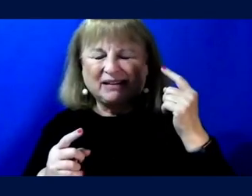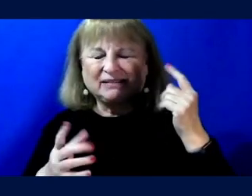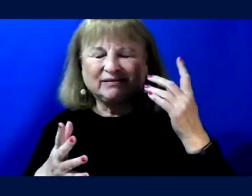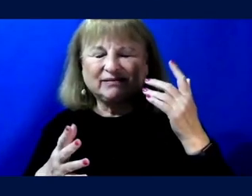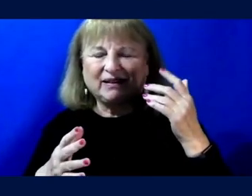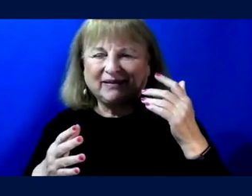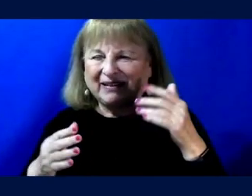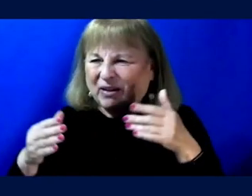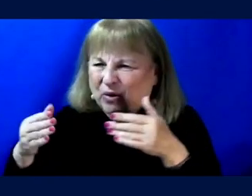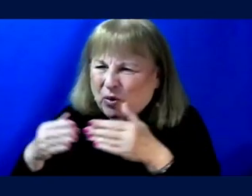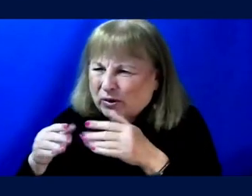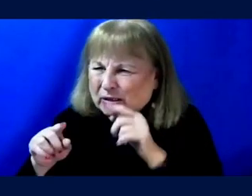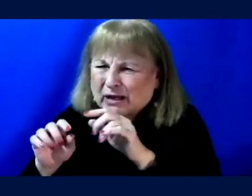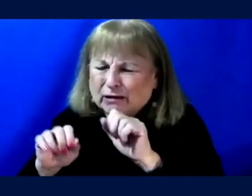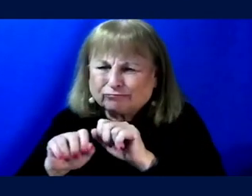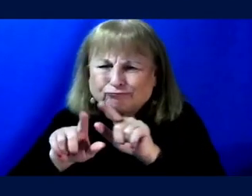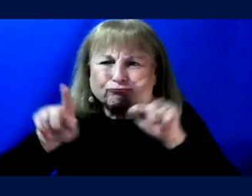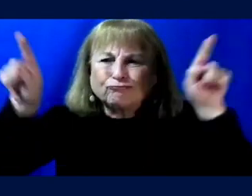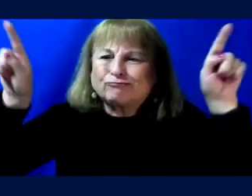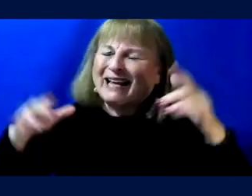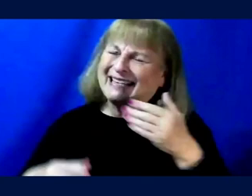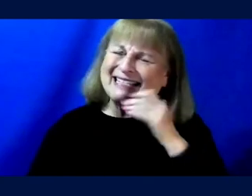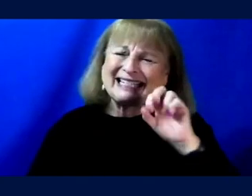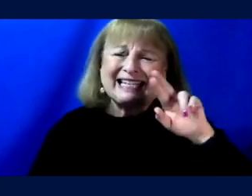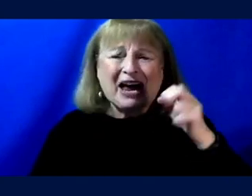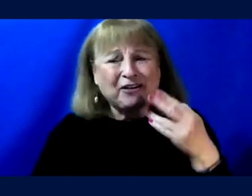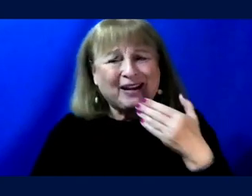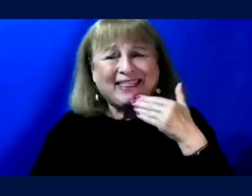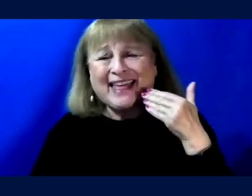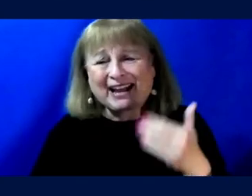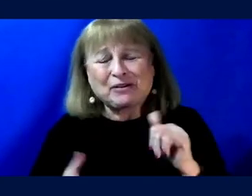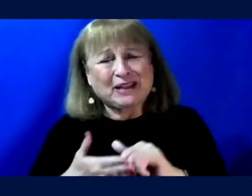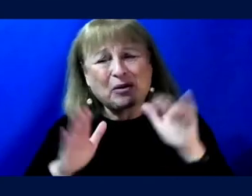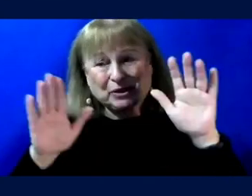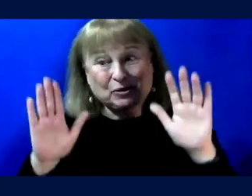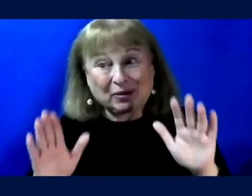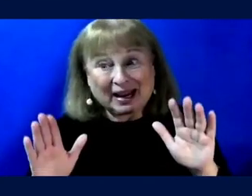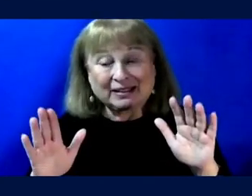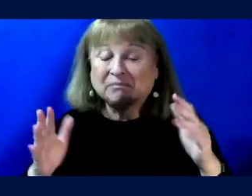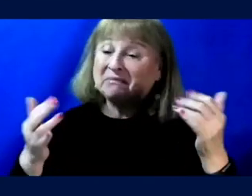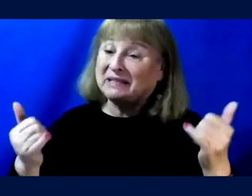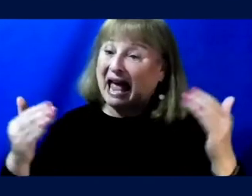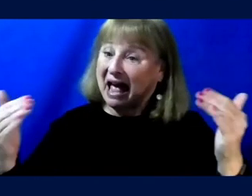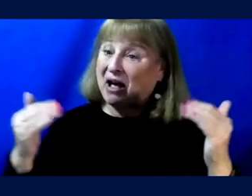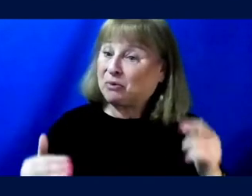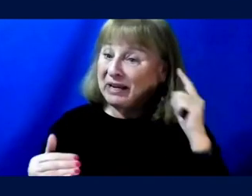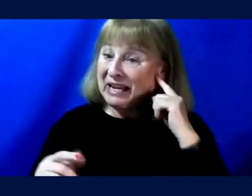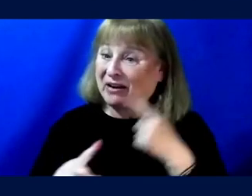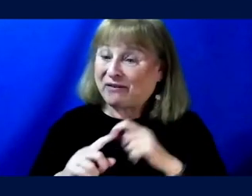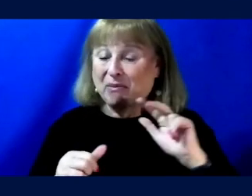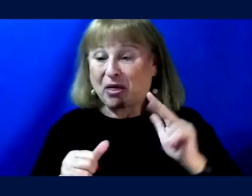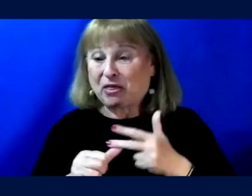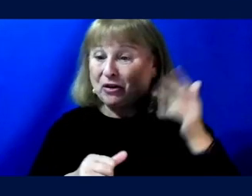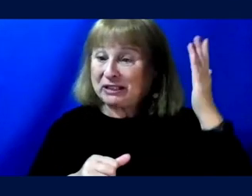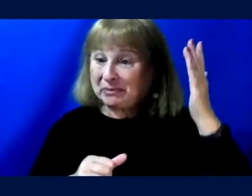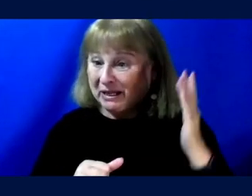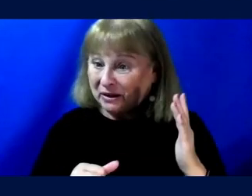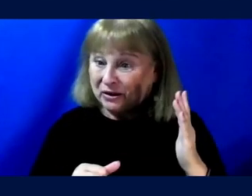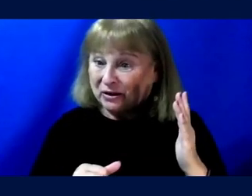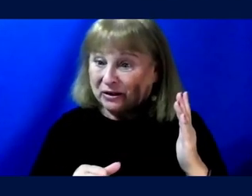into the corners of it. That's great. Sarah, thank you. That was great. So now we'll hear from our third speaker,